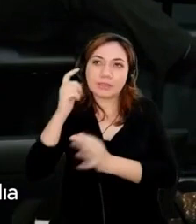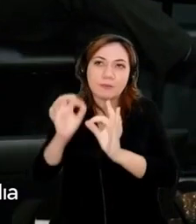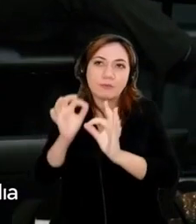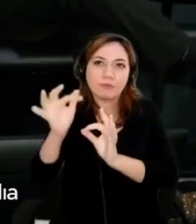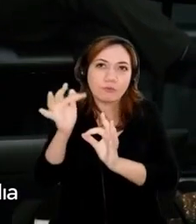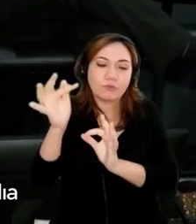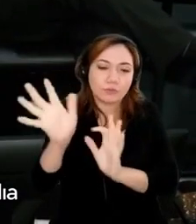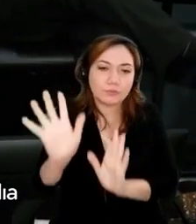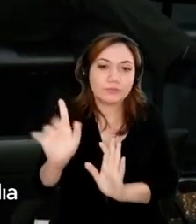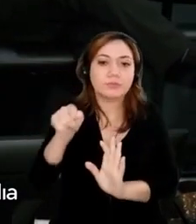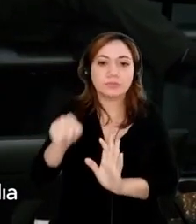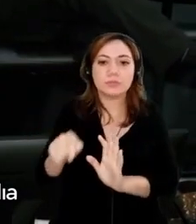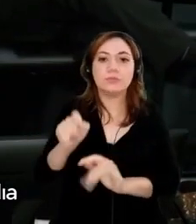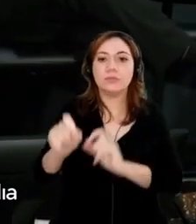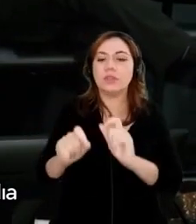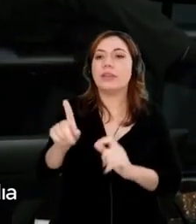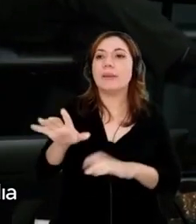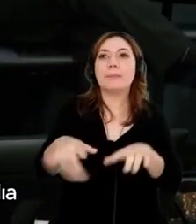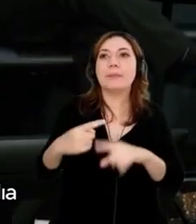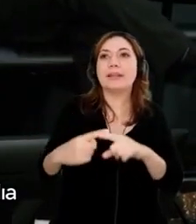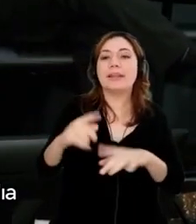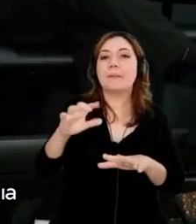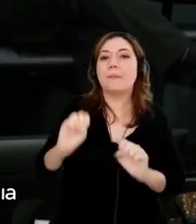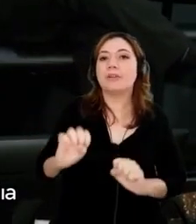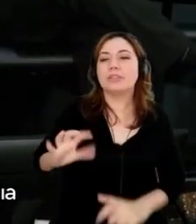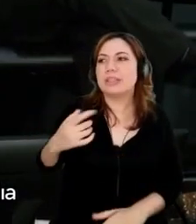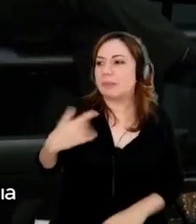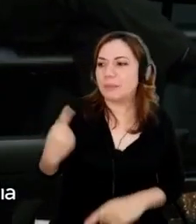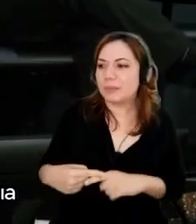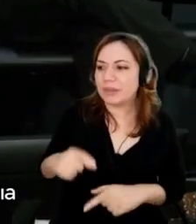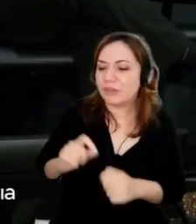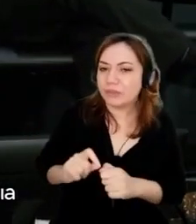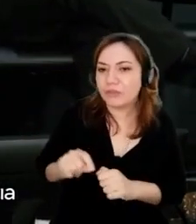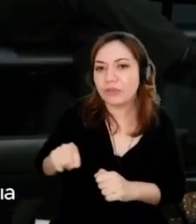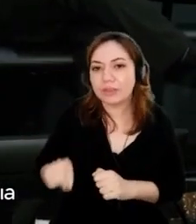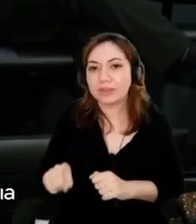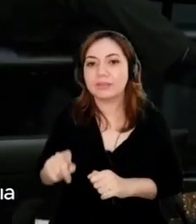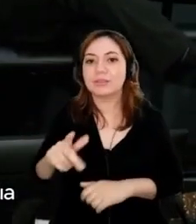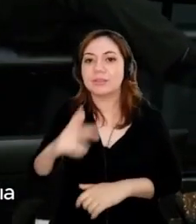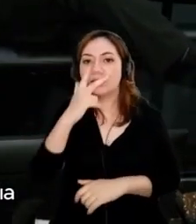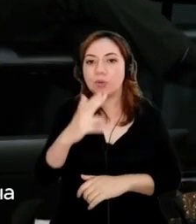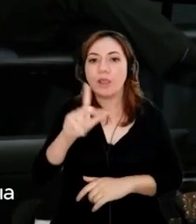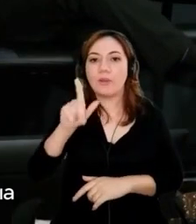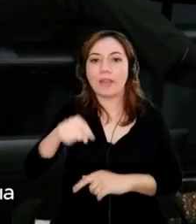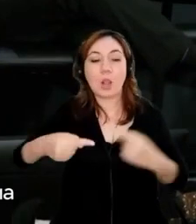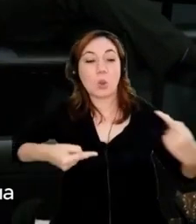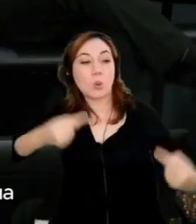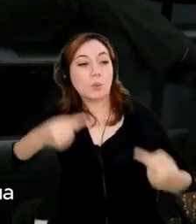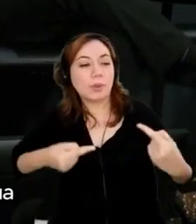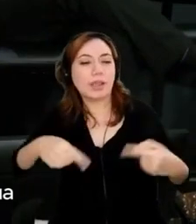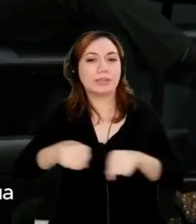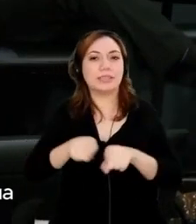look at where we are in a competitive space and more of a race to, you know, be best in class.